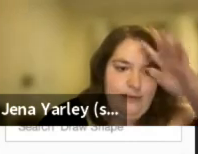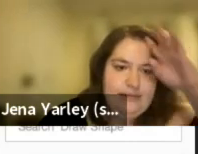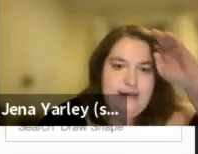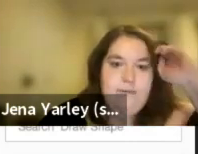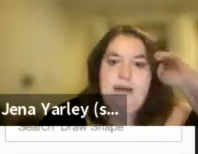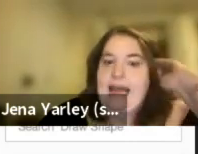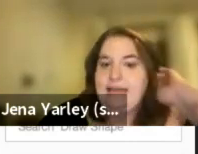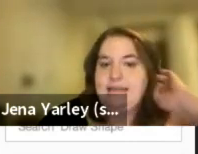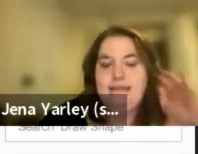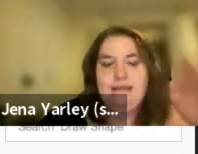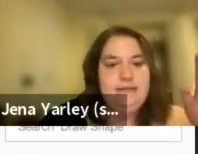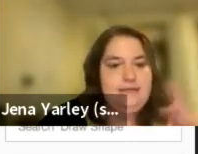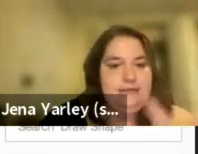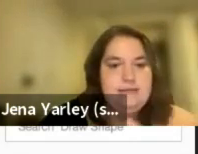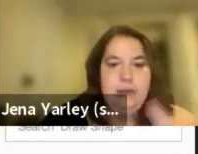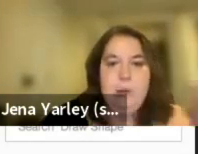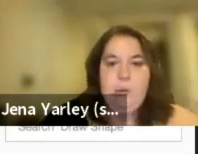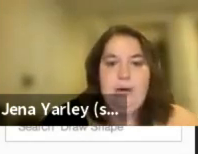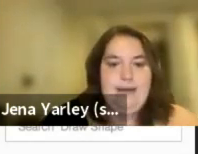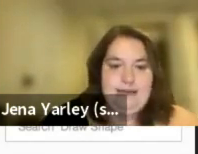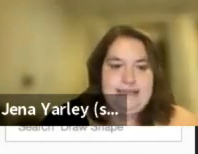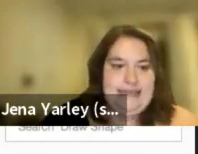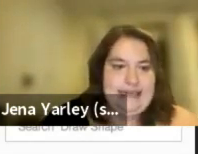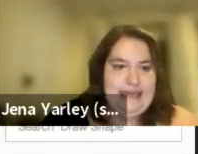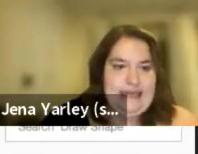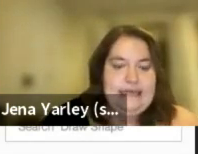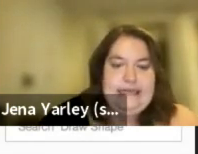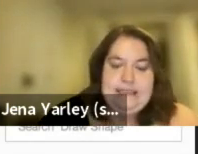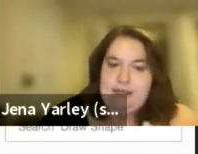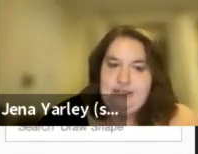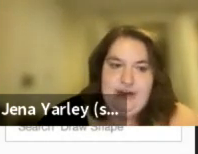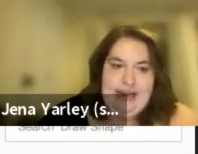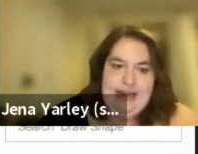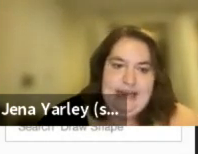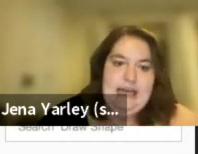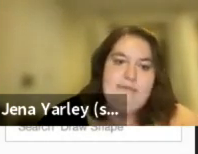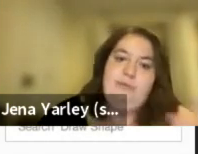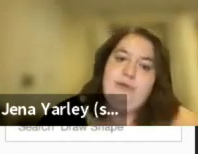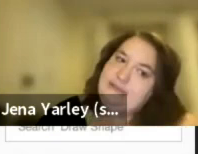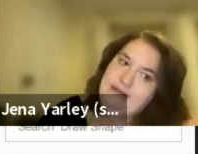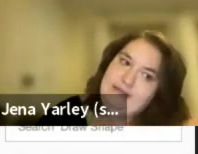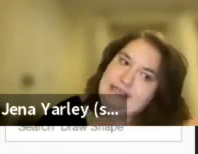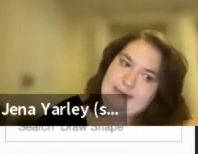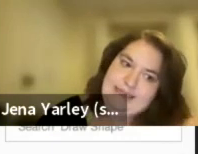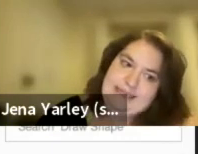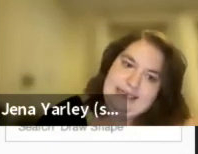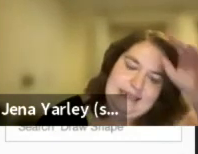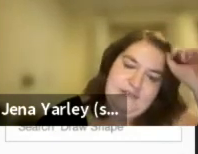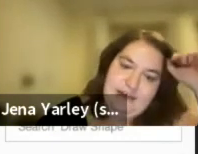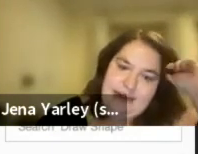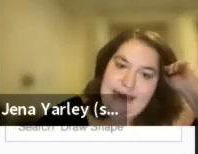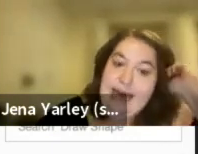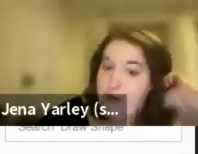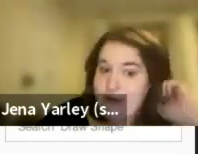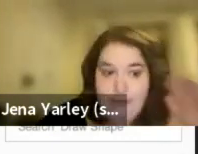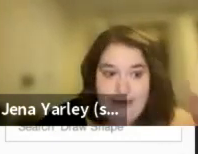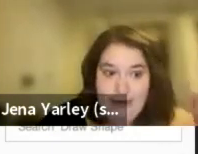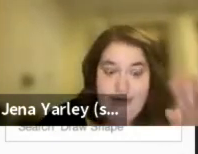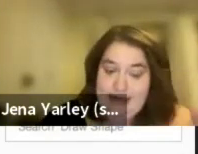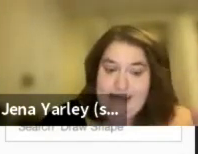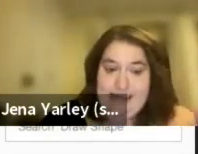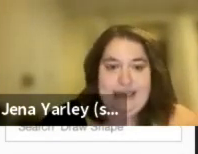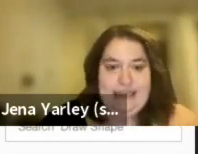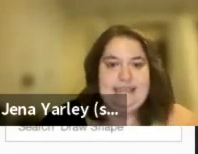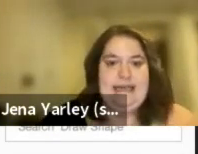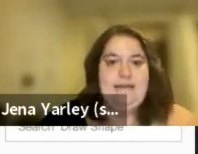We really broke it needed, especially for Anna. And we broke down the expenses and figured out how much